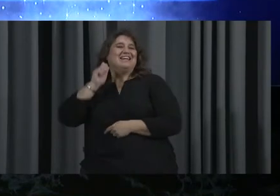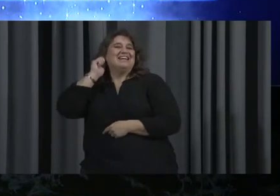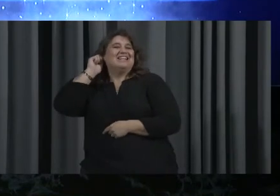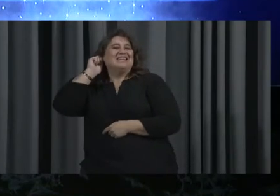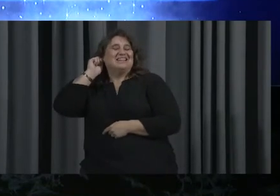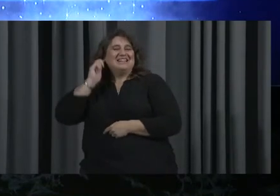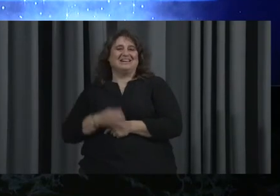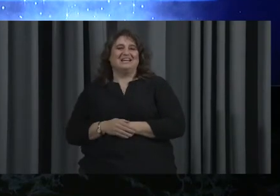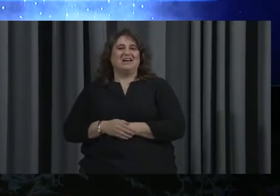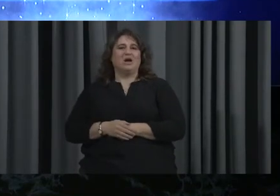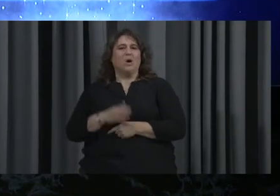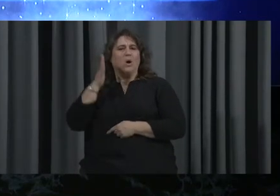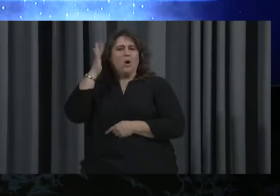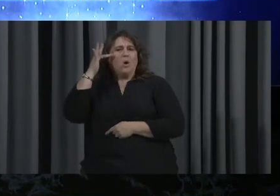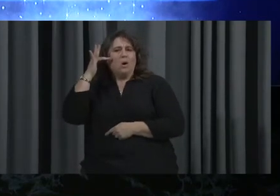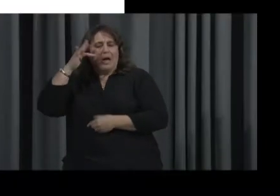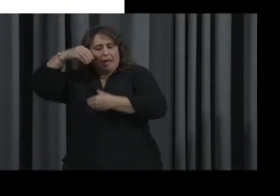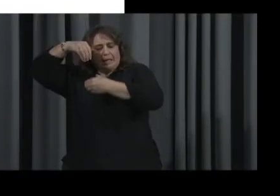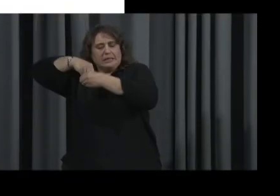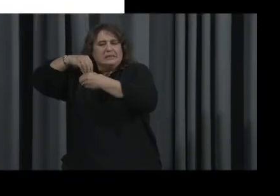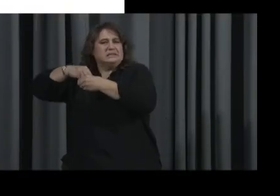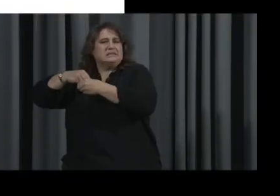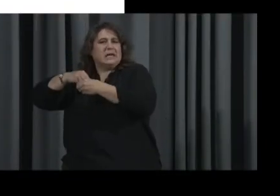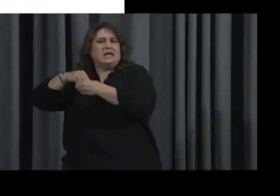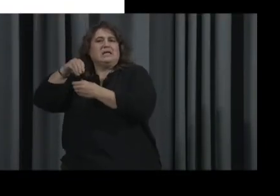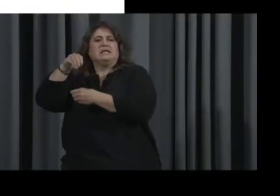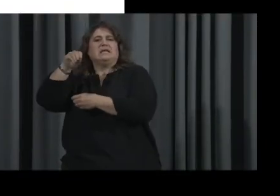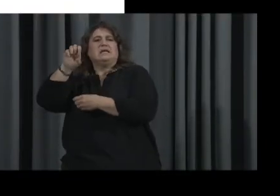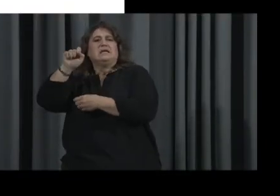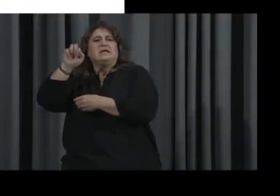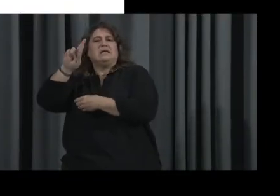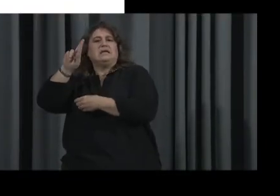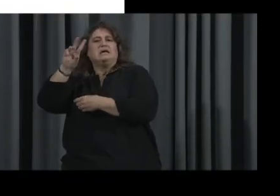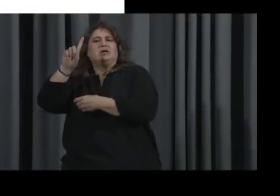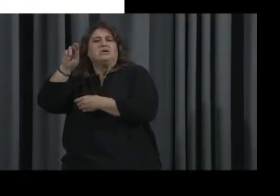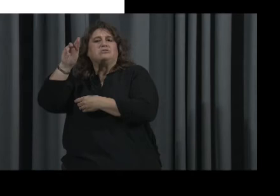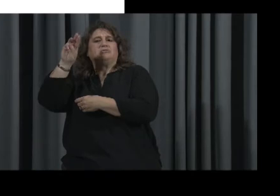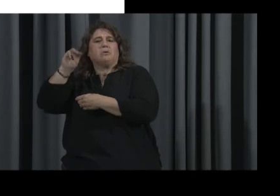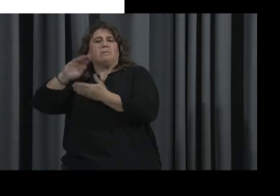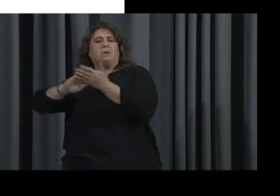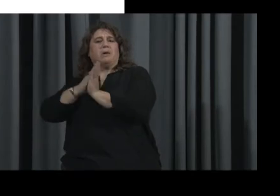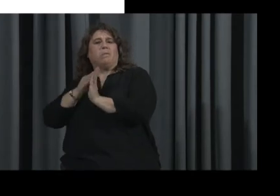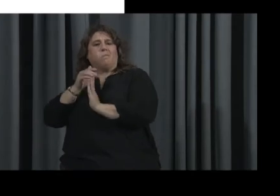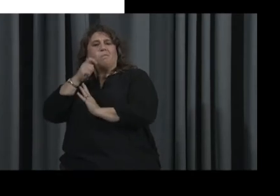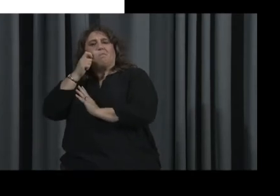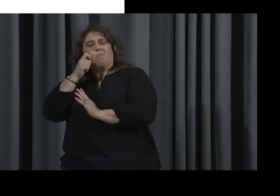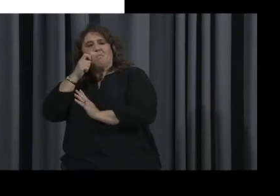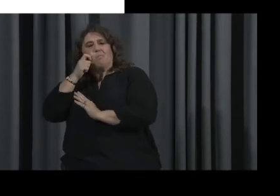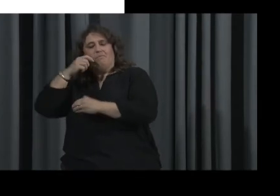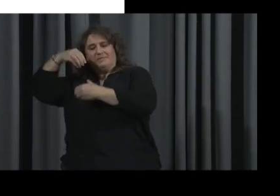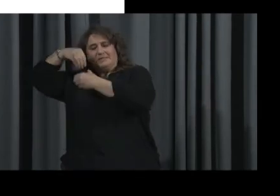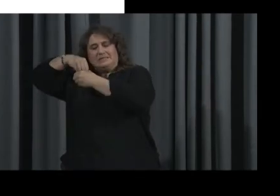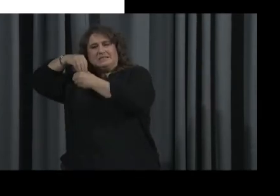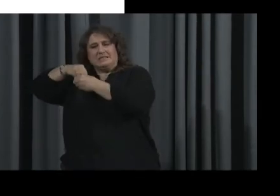And this happens due to thickening of the eardrum and bones of the inner ear. Wow.